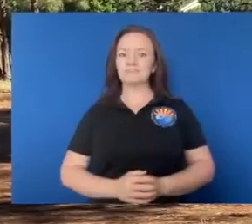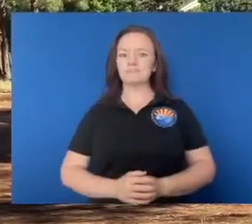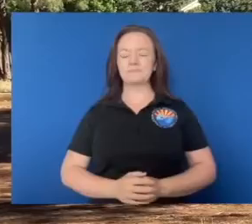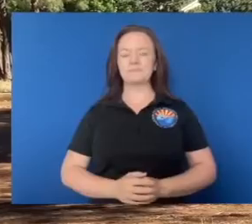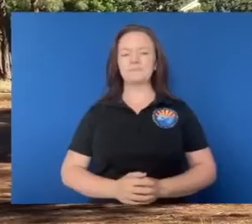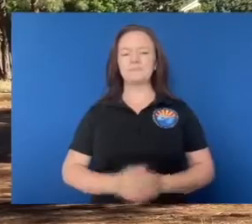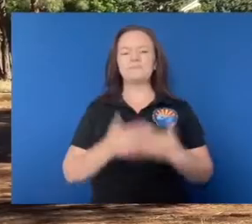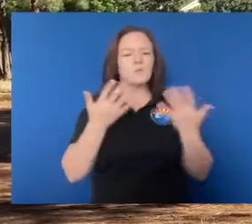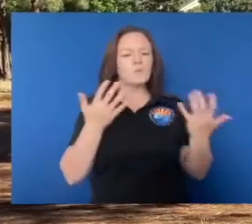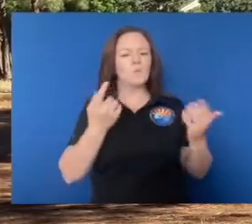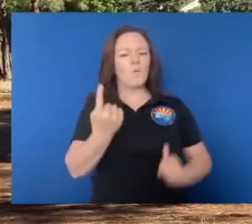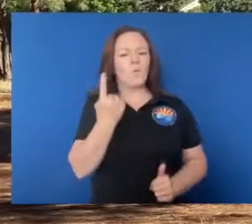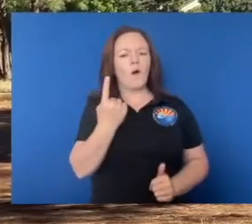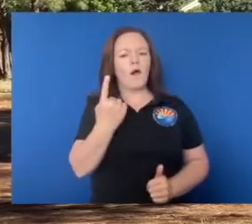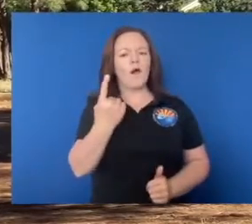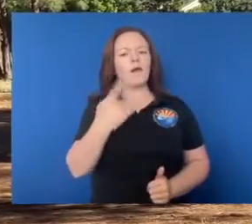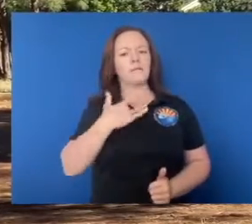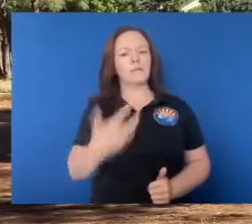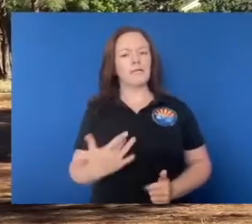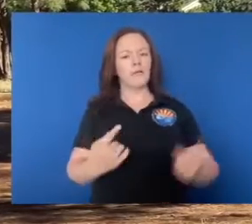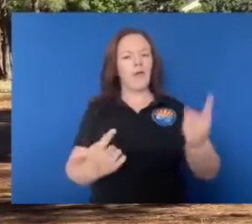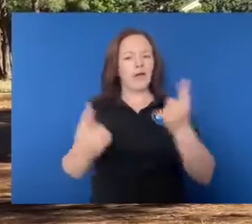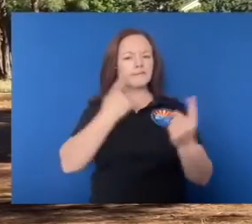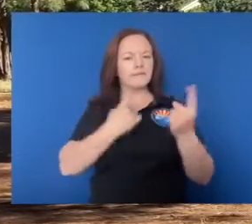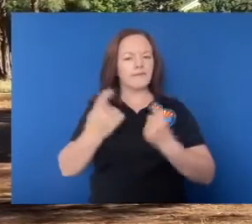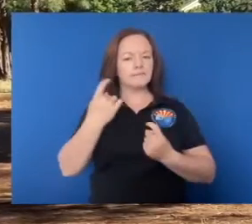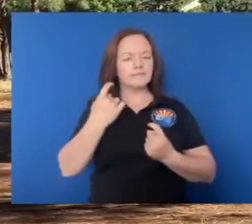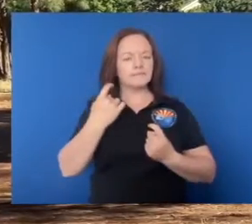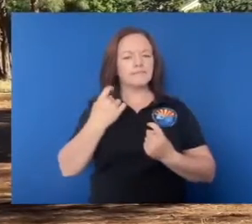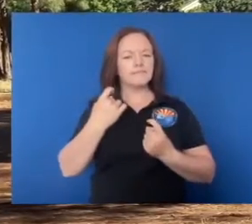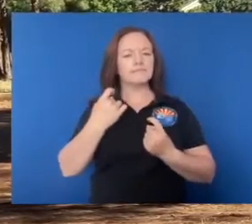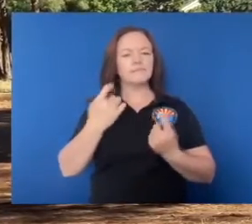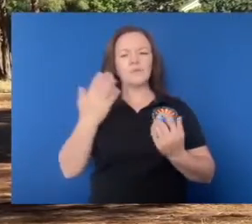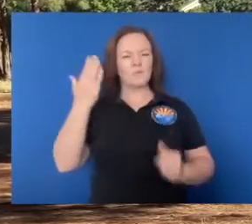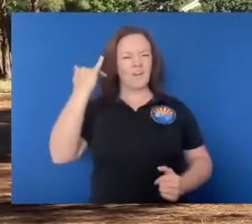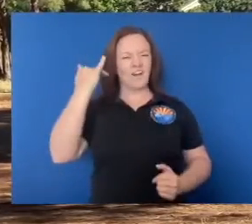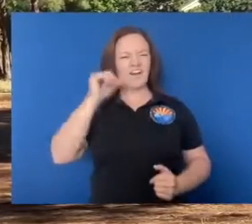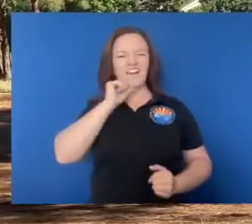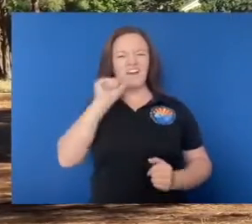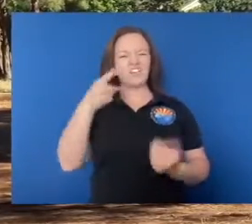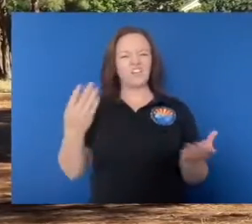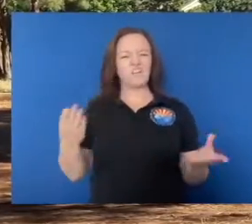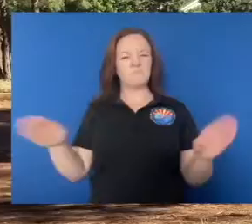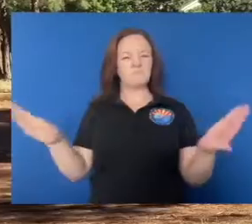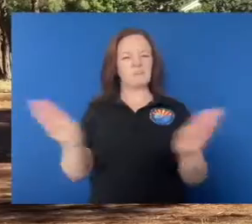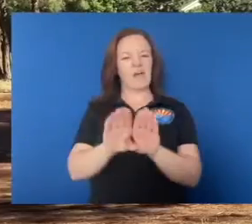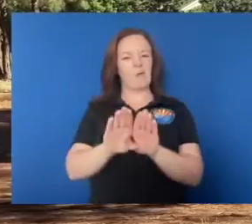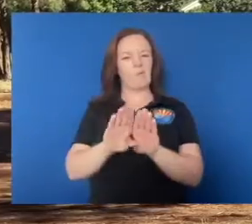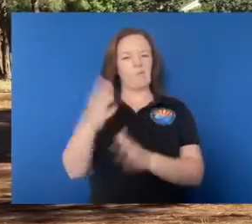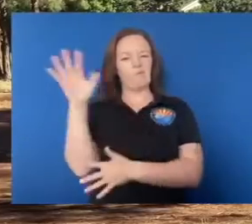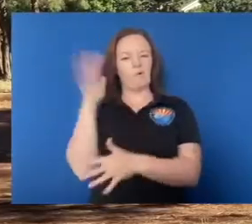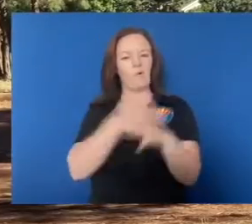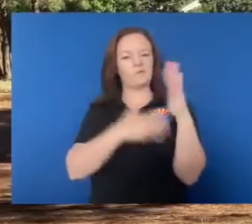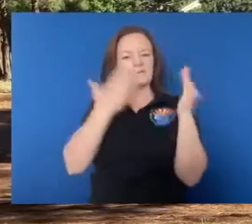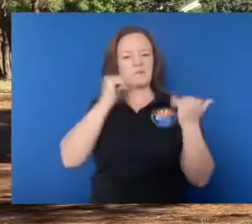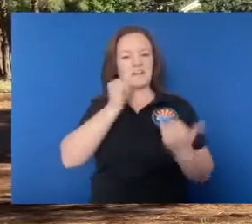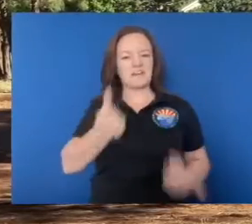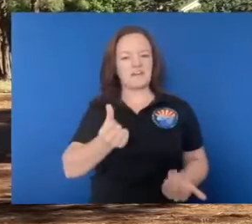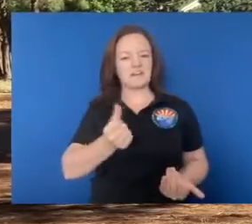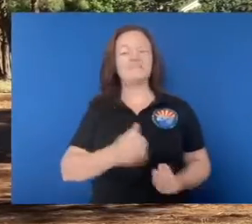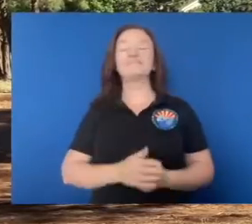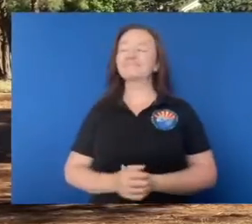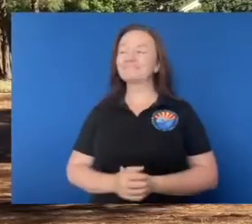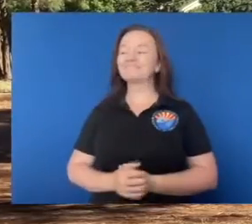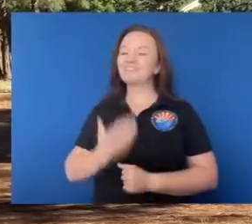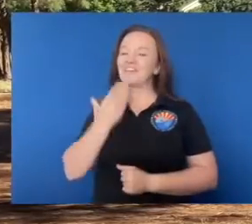So, um, one of the questions we hear a lot is, why don't we just close the forest? That's,